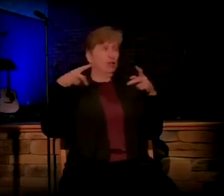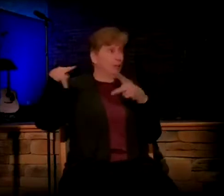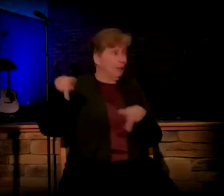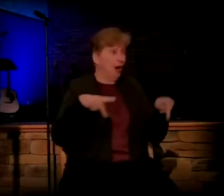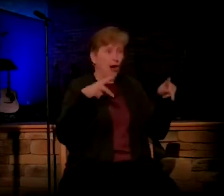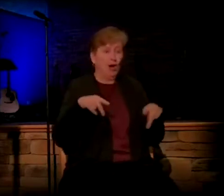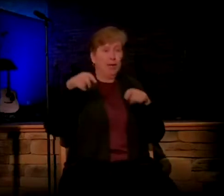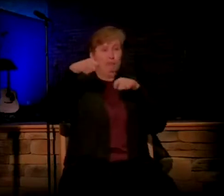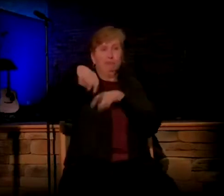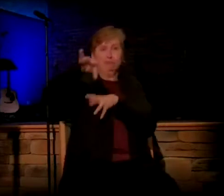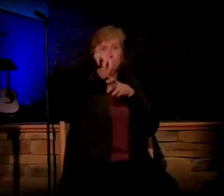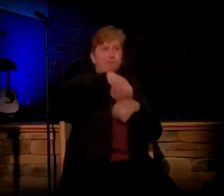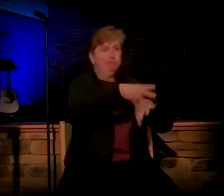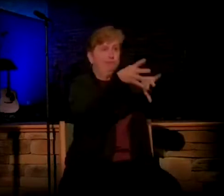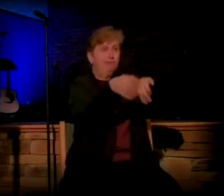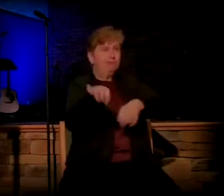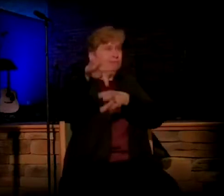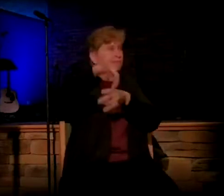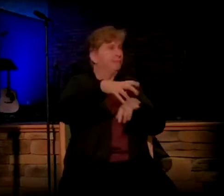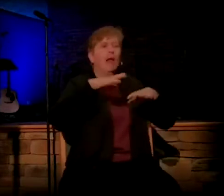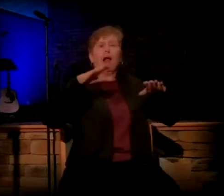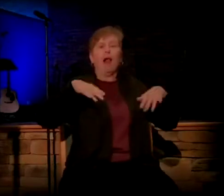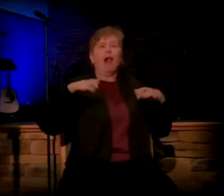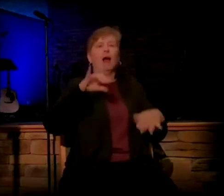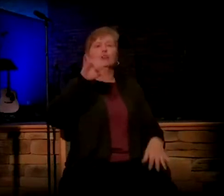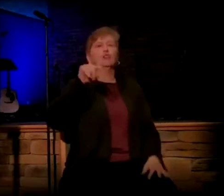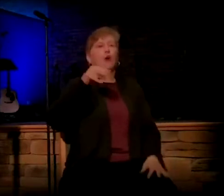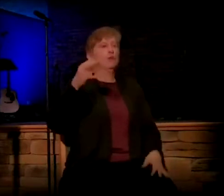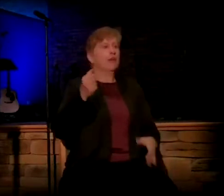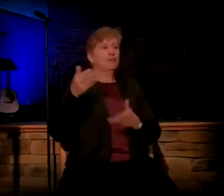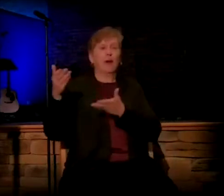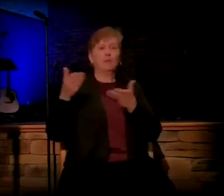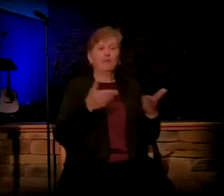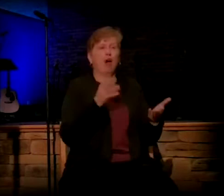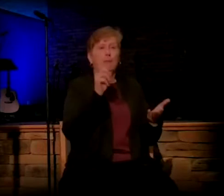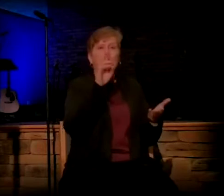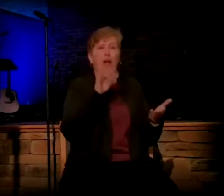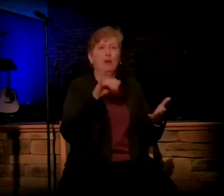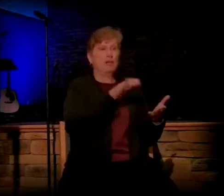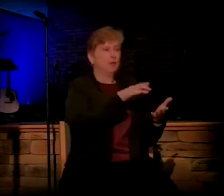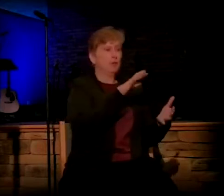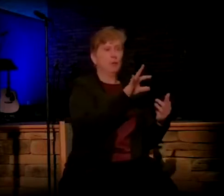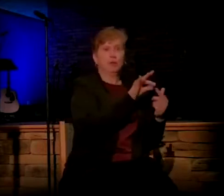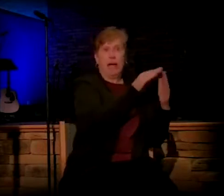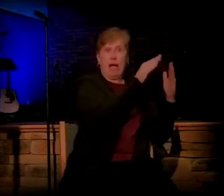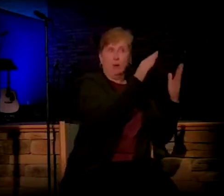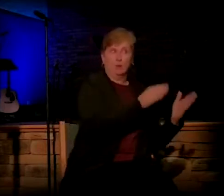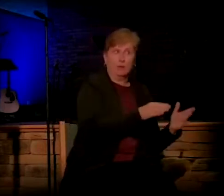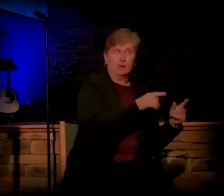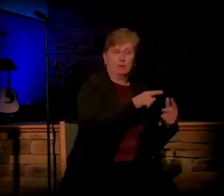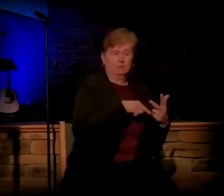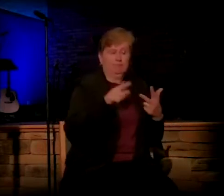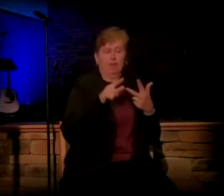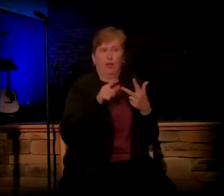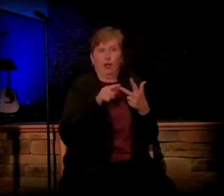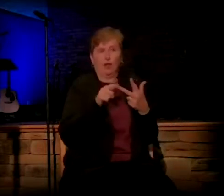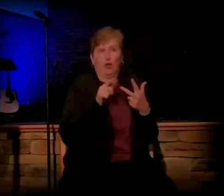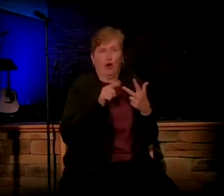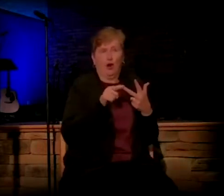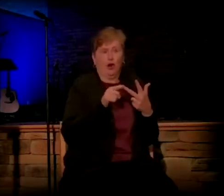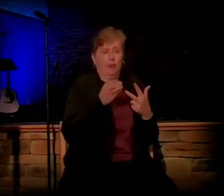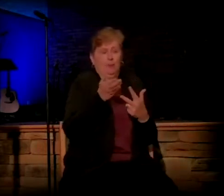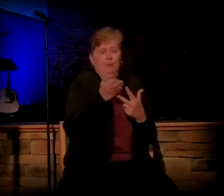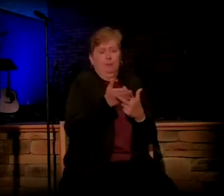happened yet. Joseph hasn't brought Mary back to his house would have been step 3. And in between